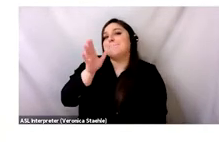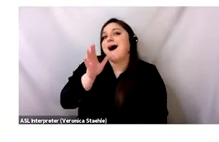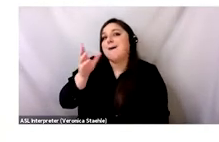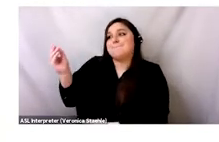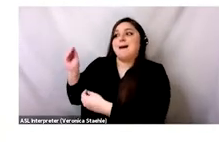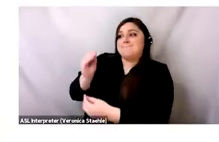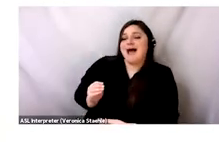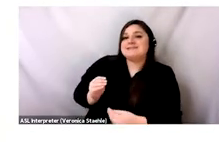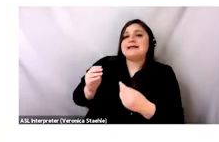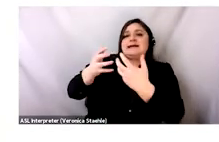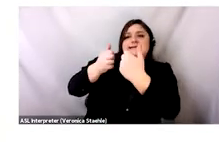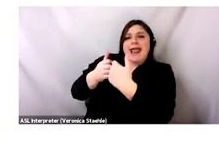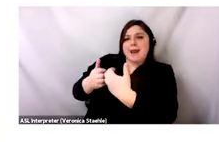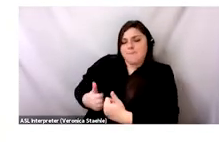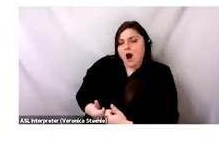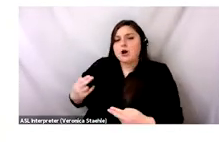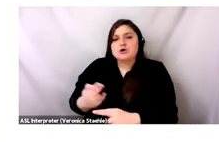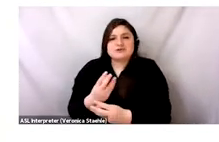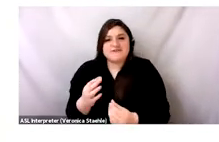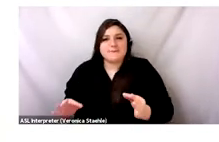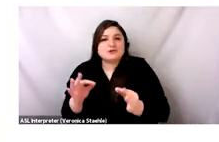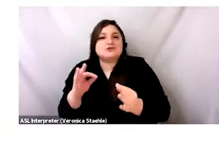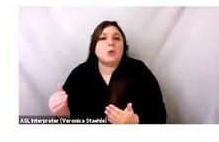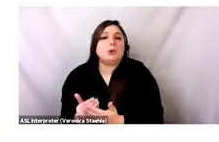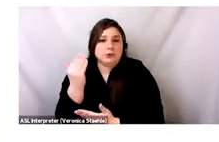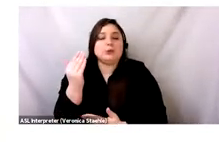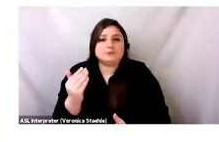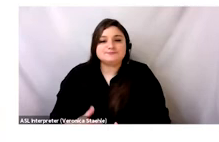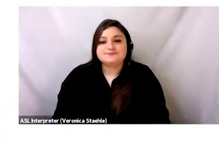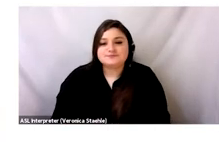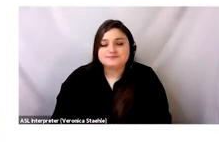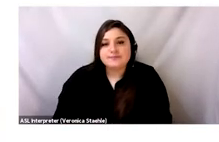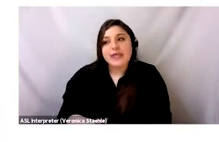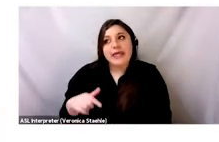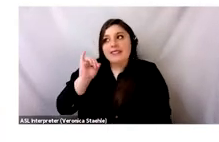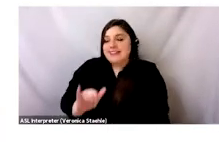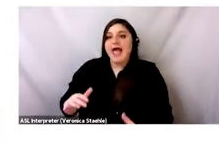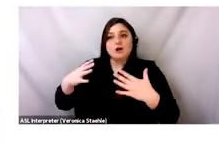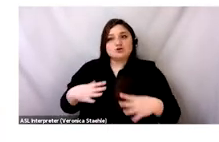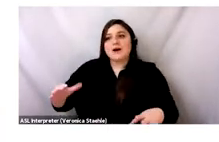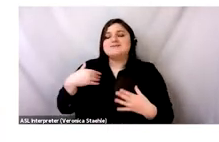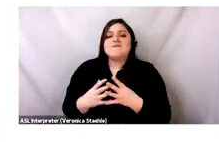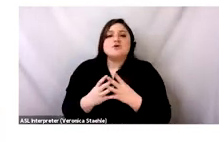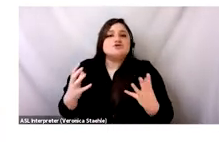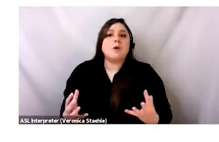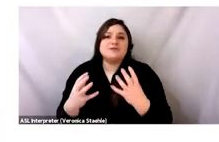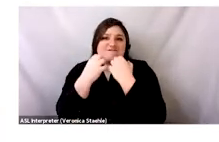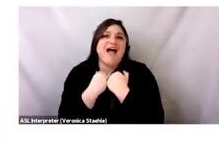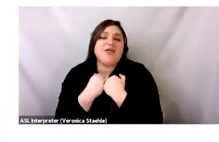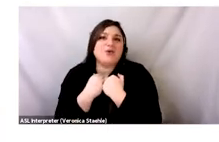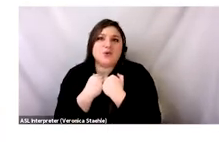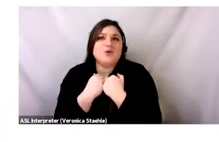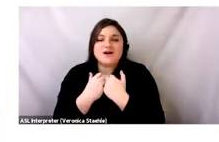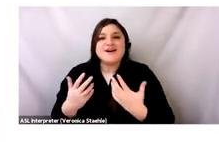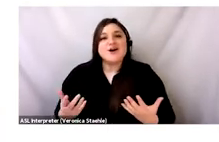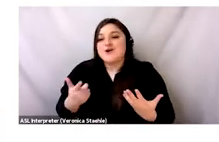dresses from my mom's wardrobe. And then she would tell me, like, how delicate I should be. Sometimes, even when I'm cutting, she has to watch me because she feels like there's so much